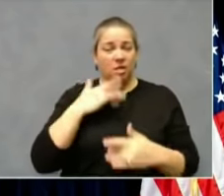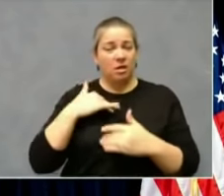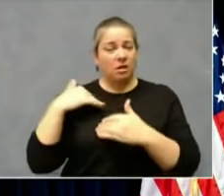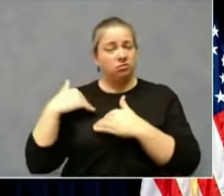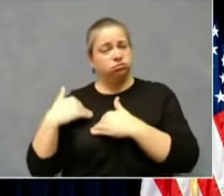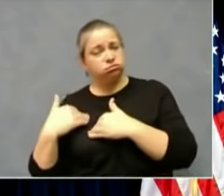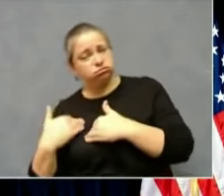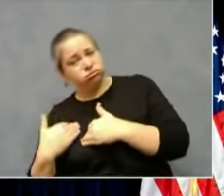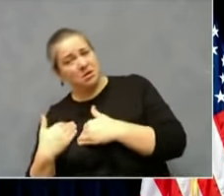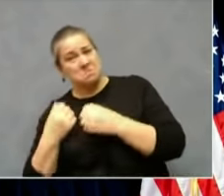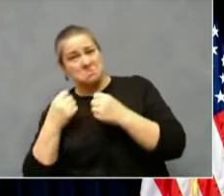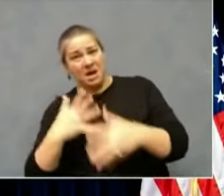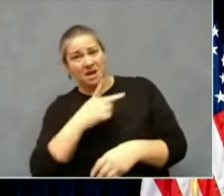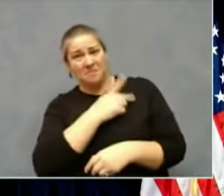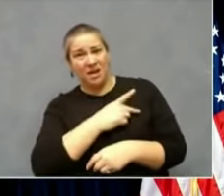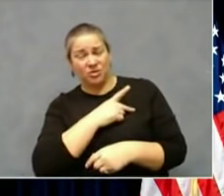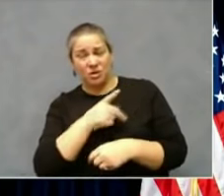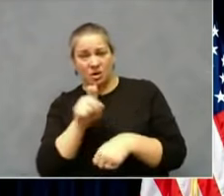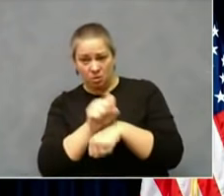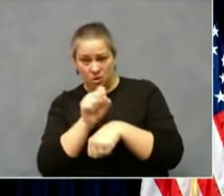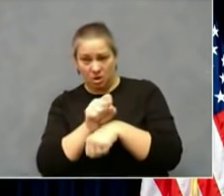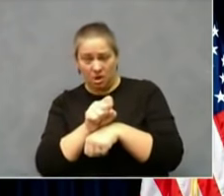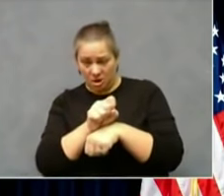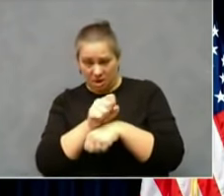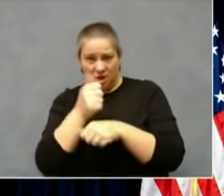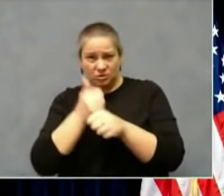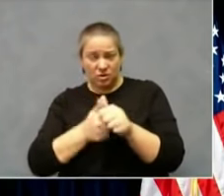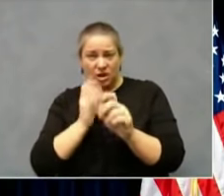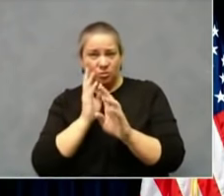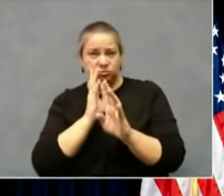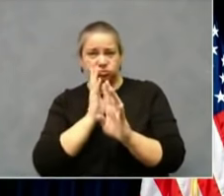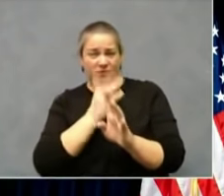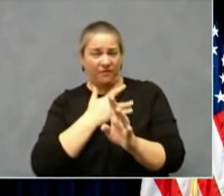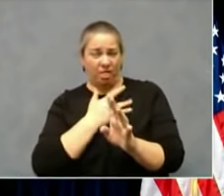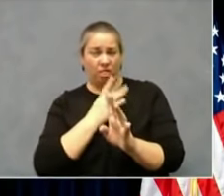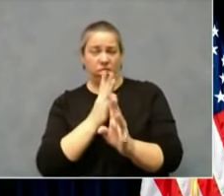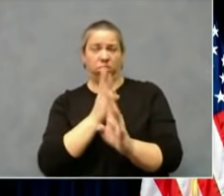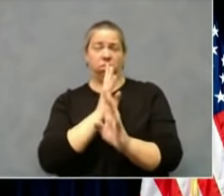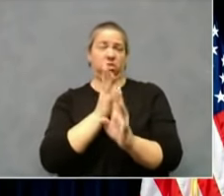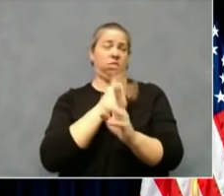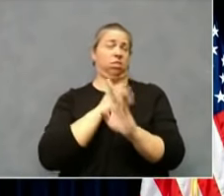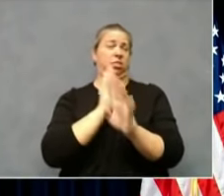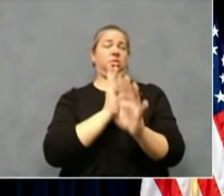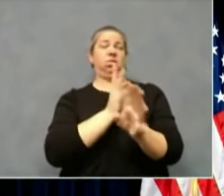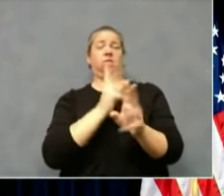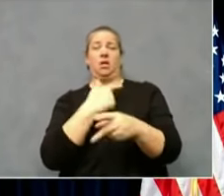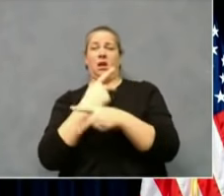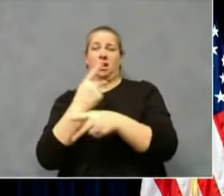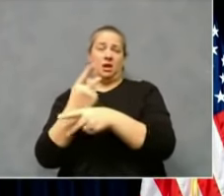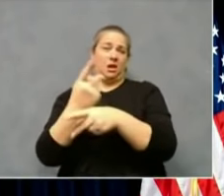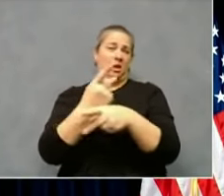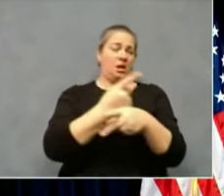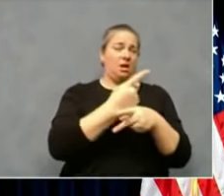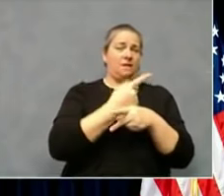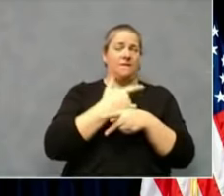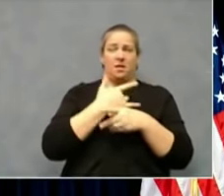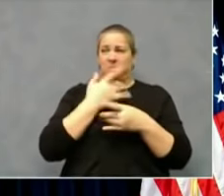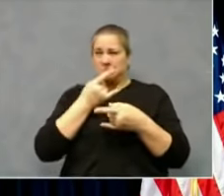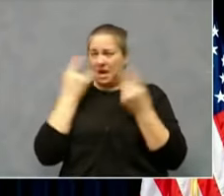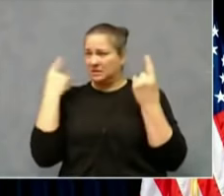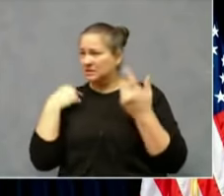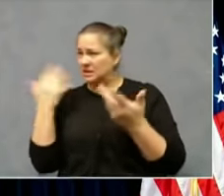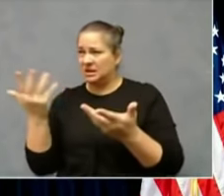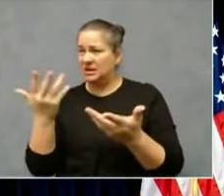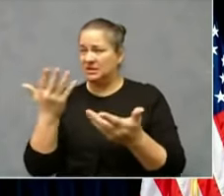when you leave that hospital where everybody is wearing their mask, you go back into a community where some people